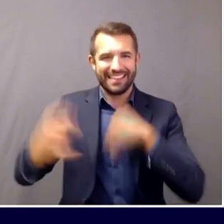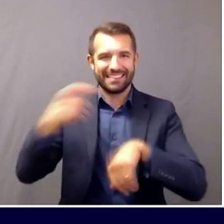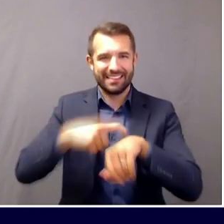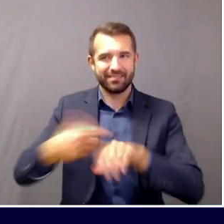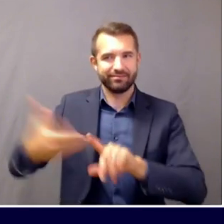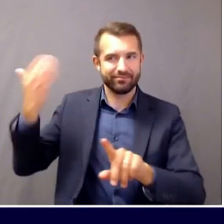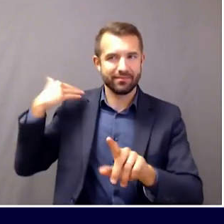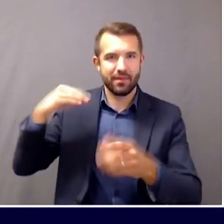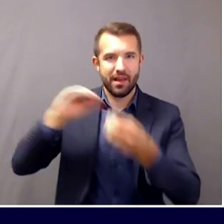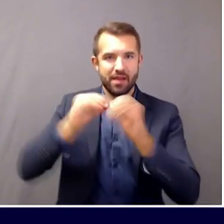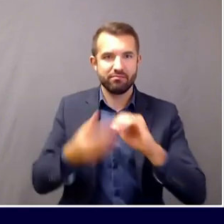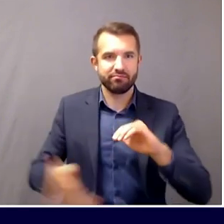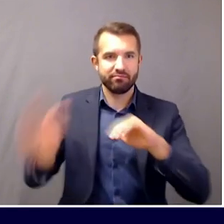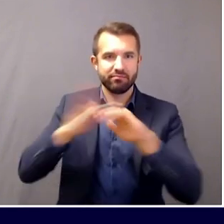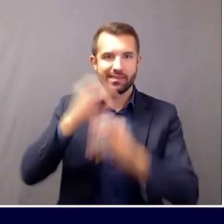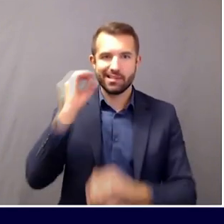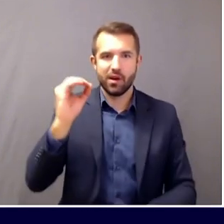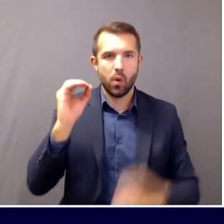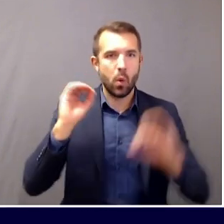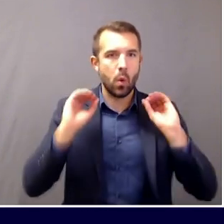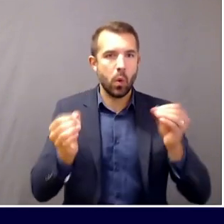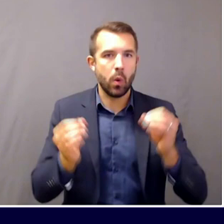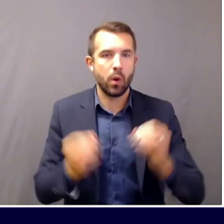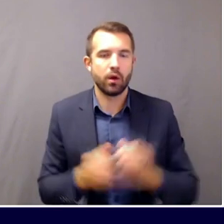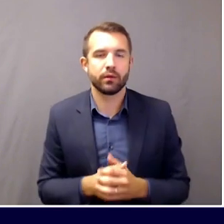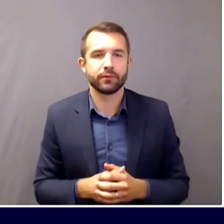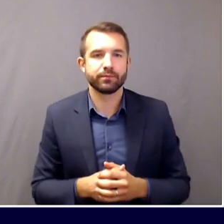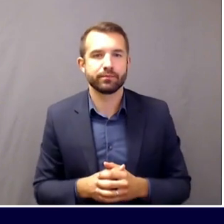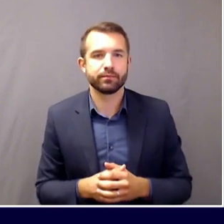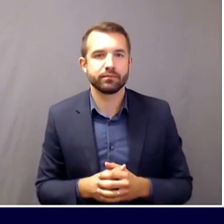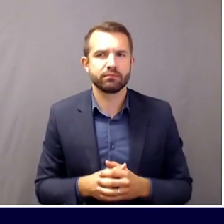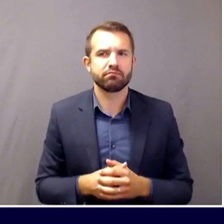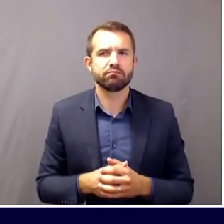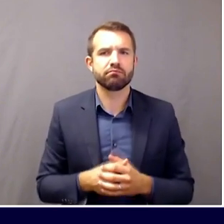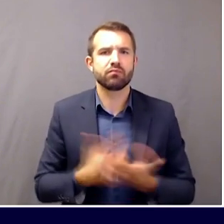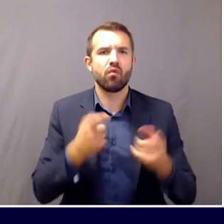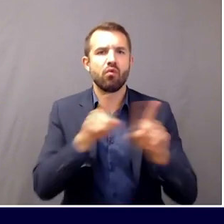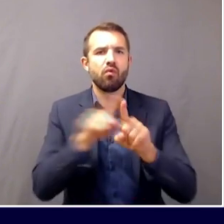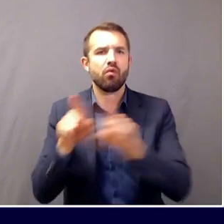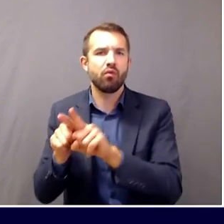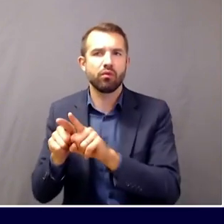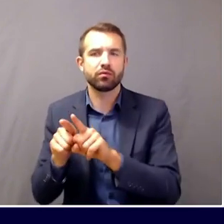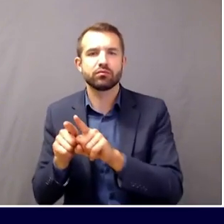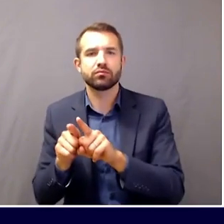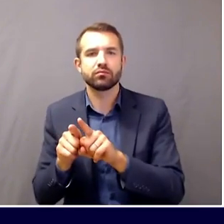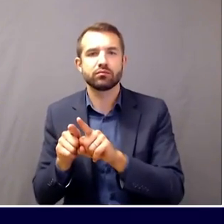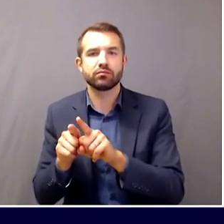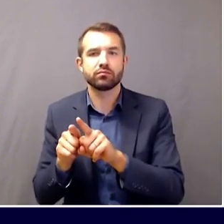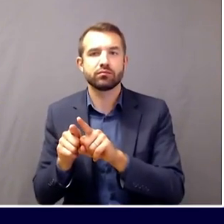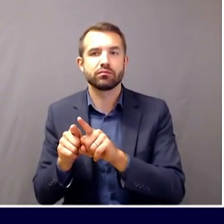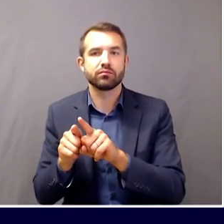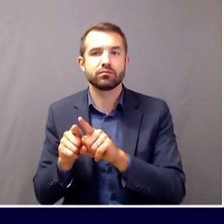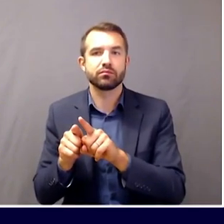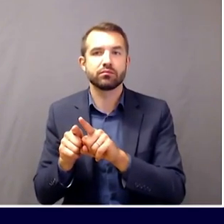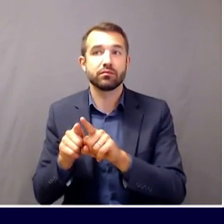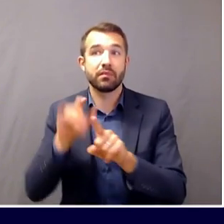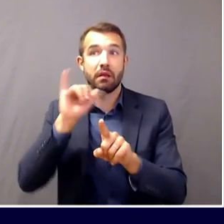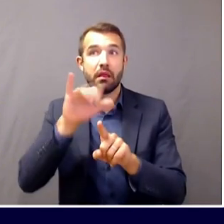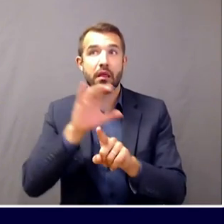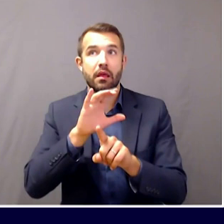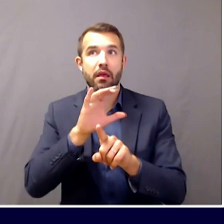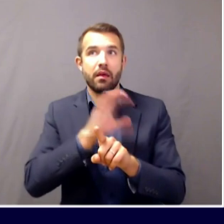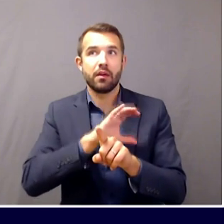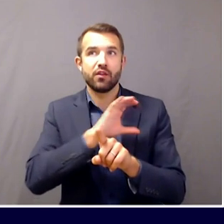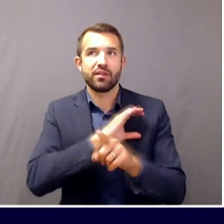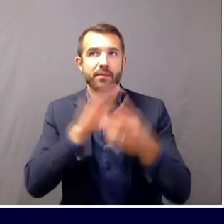also, I'm very interested in this masked moose character and I would love to be able to get a rendering